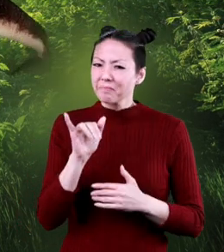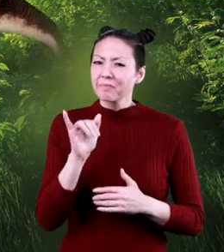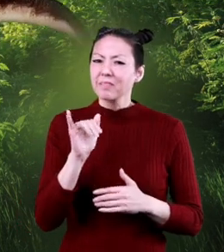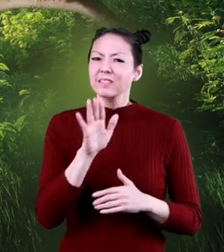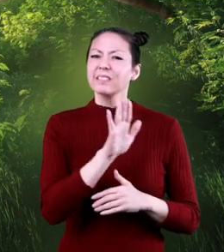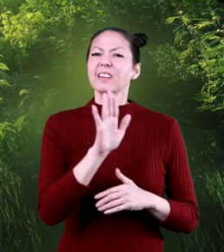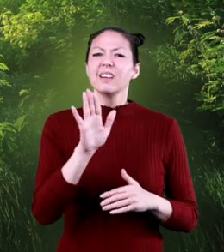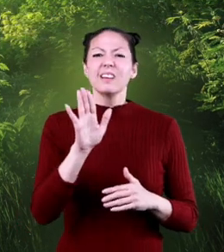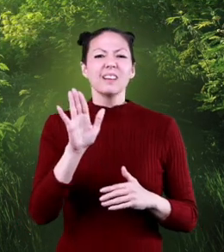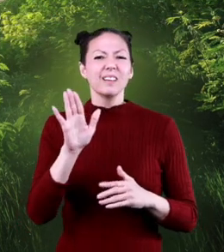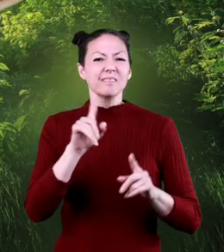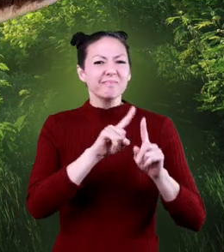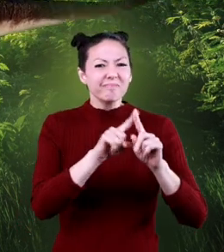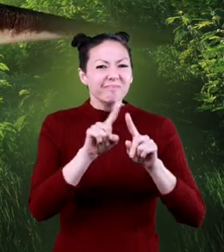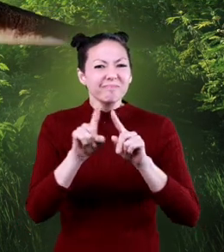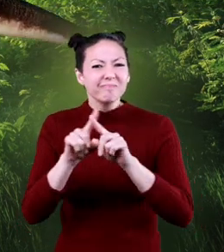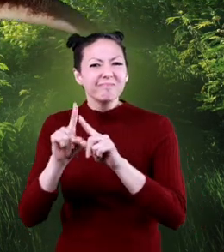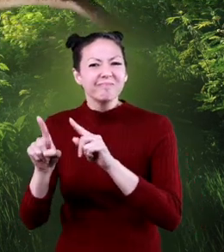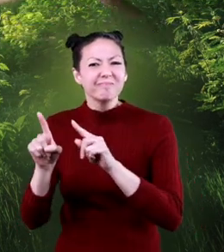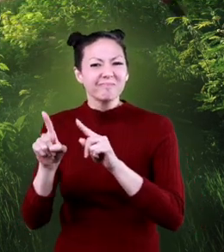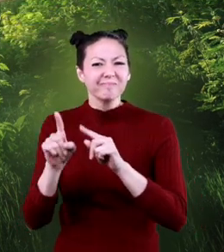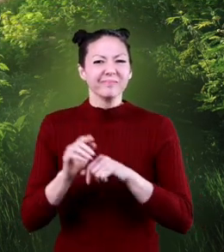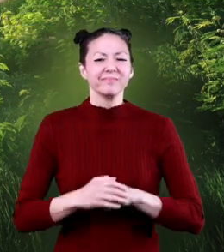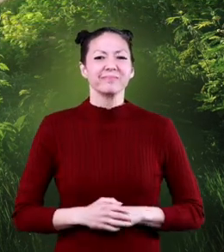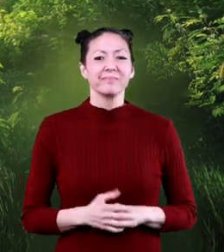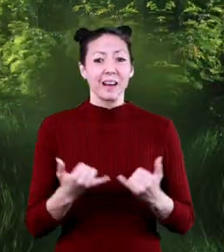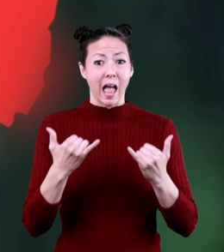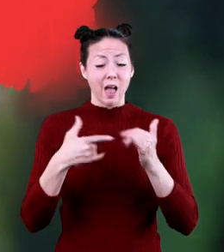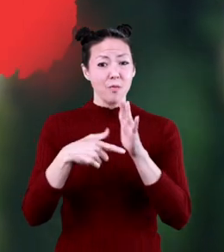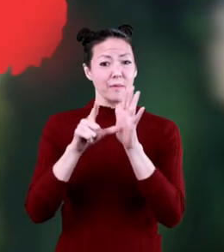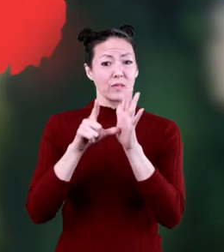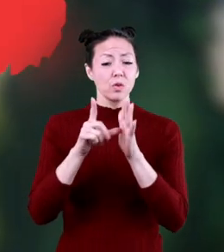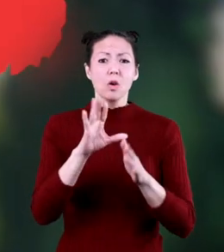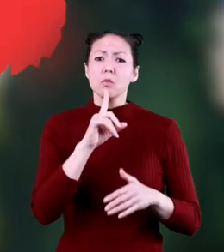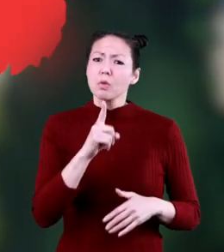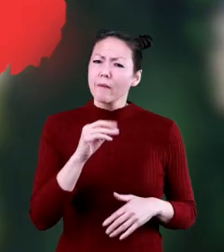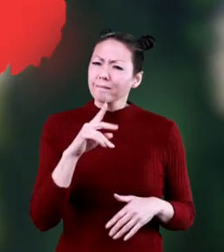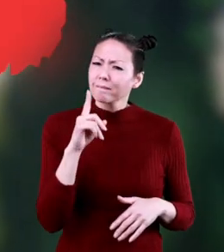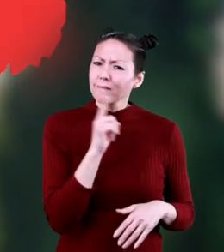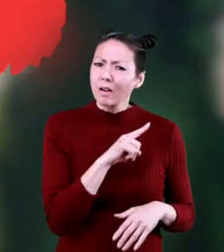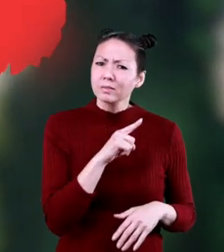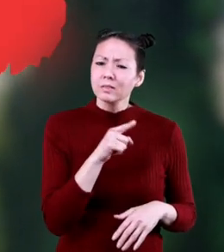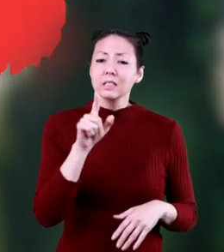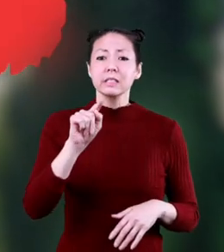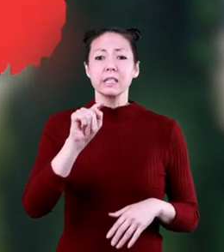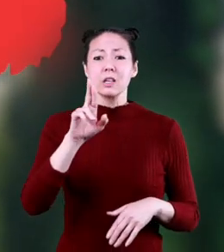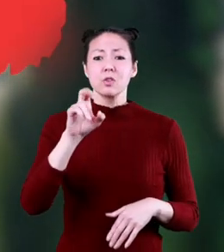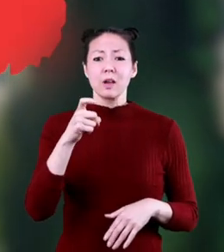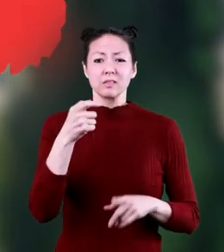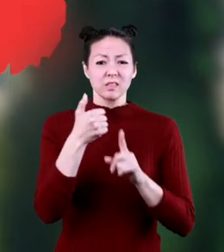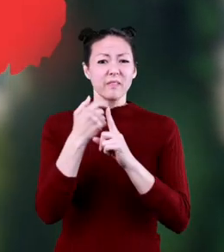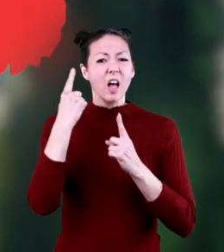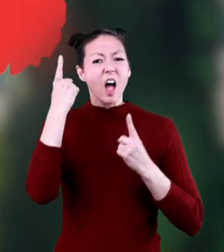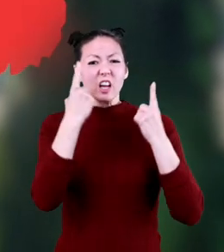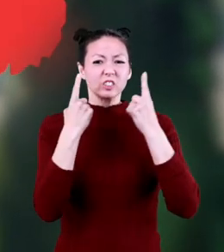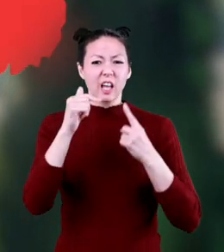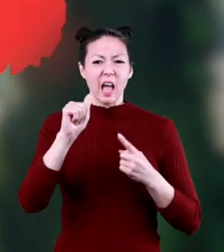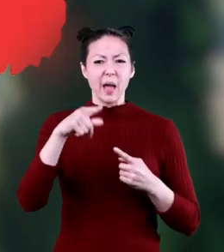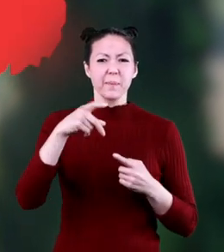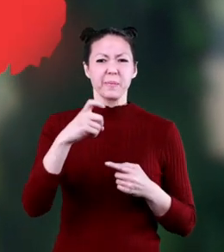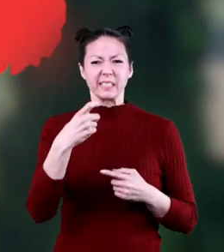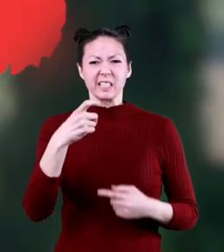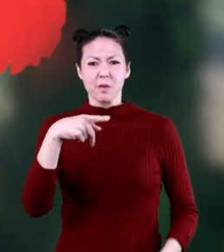all about these spectacular slayers, let's review. True or false? A T-Rex is